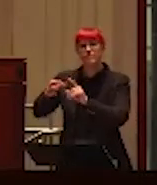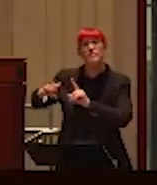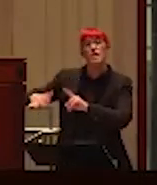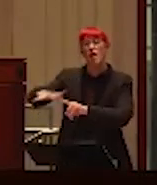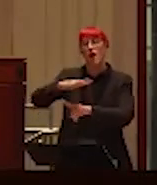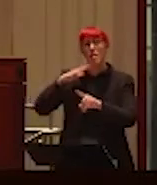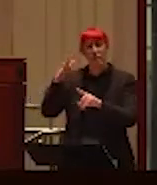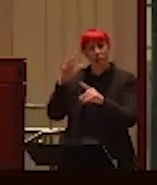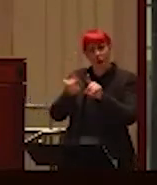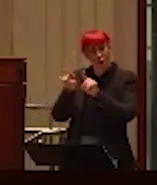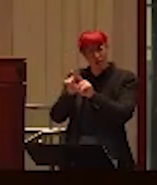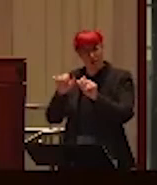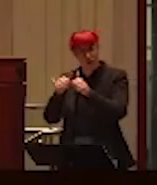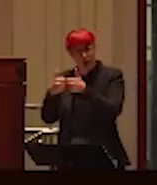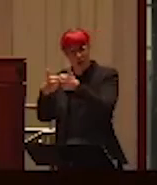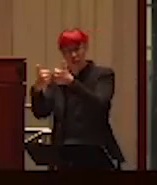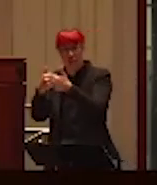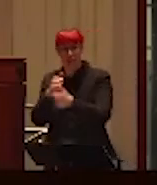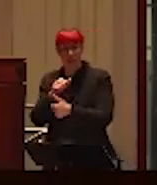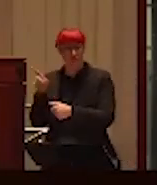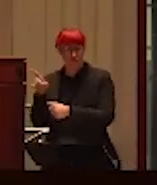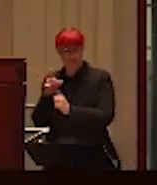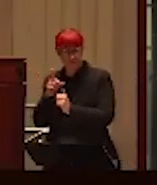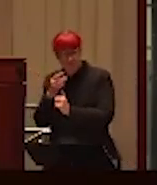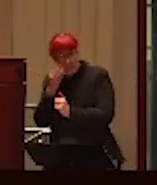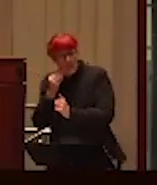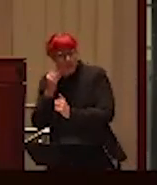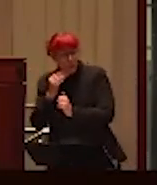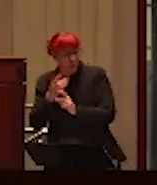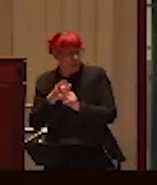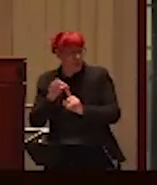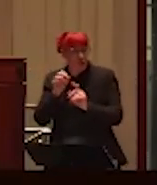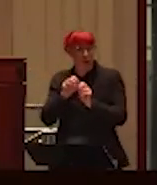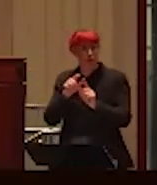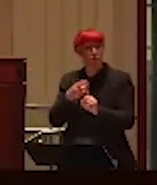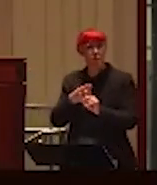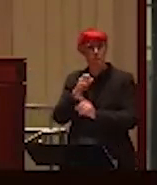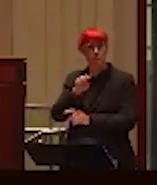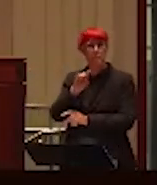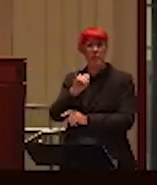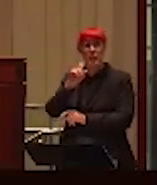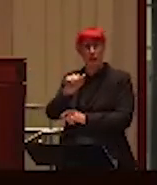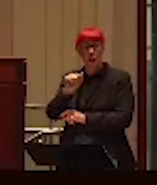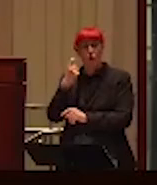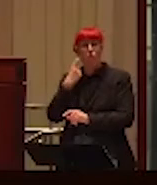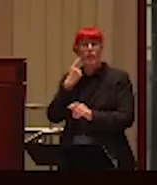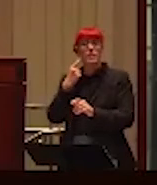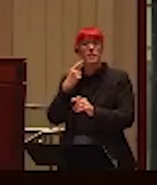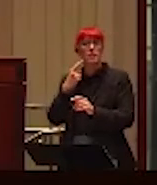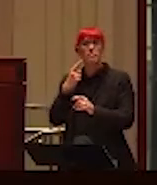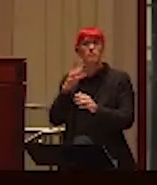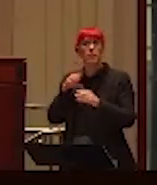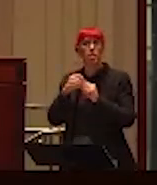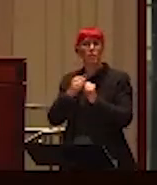particularly from the media, which is so powerful. I was once, did a recent webcast where I was introduced